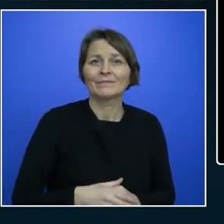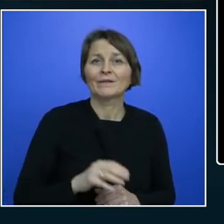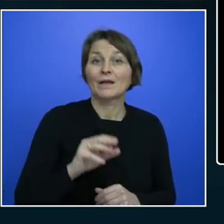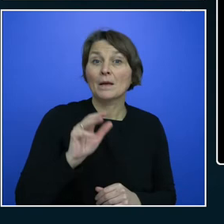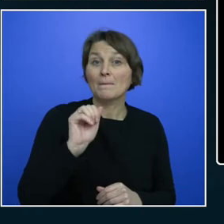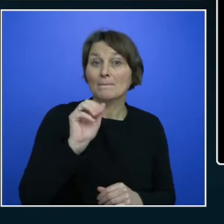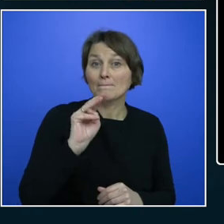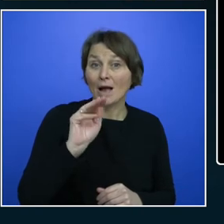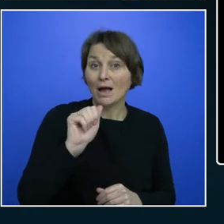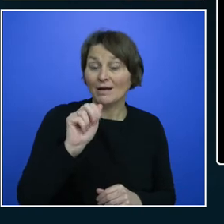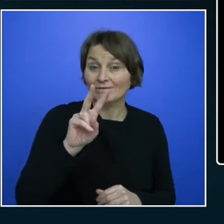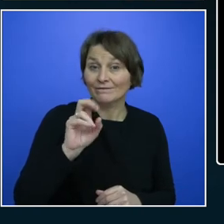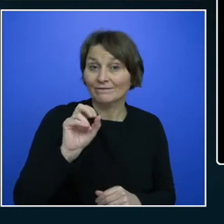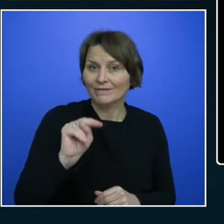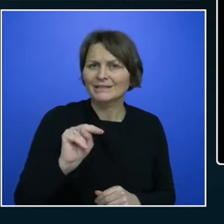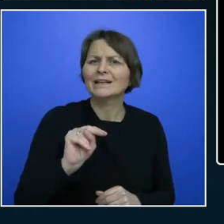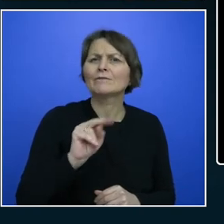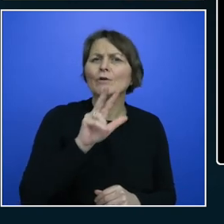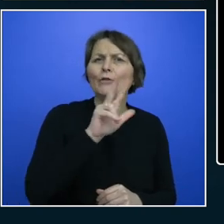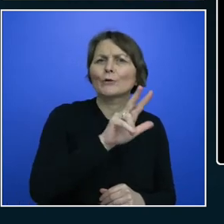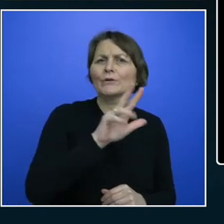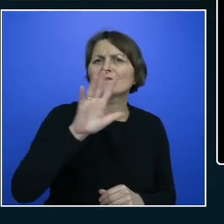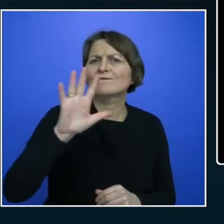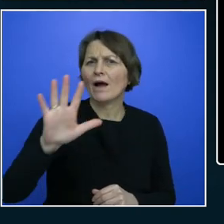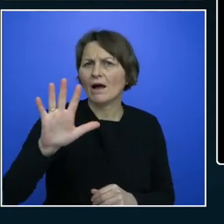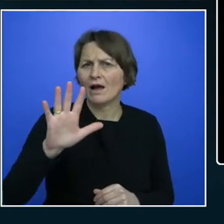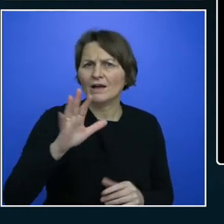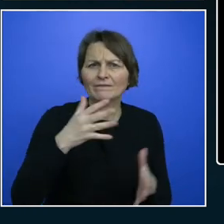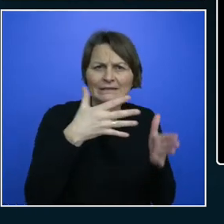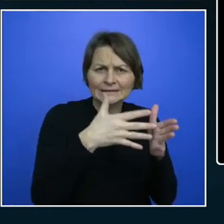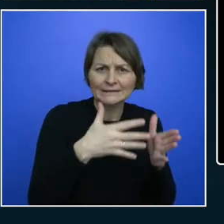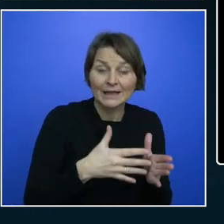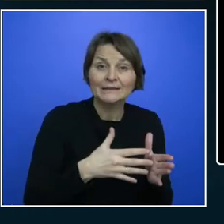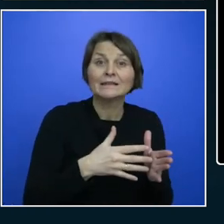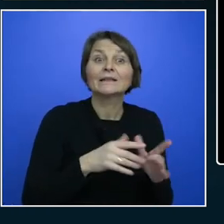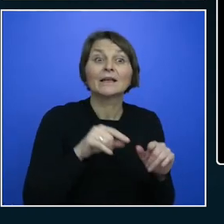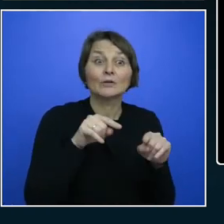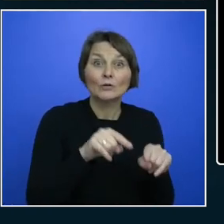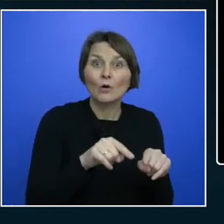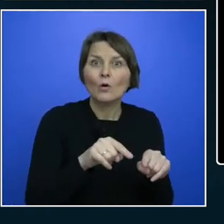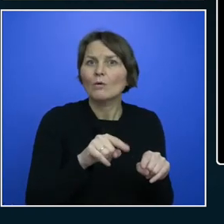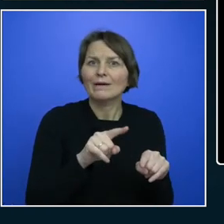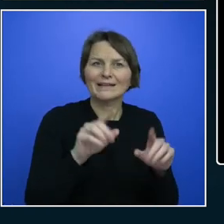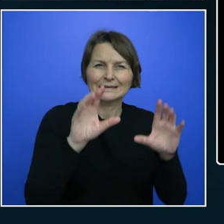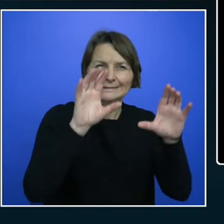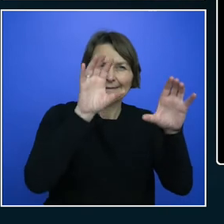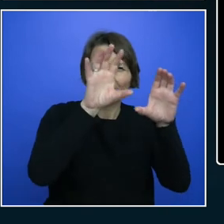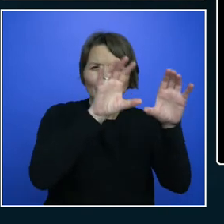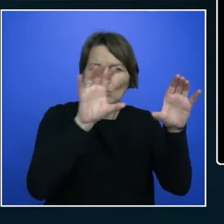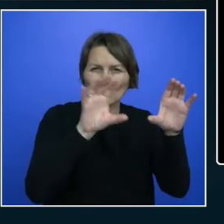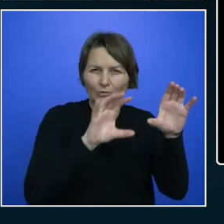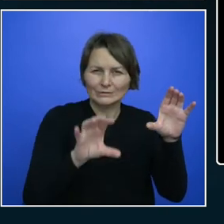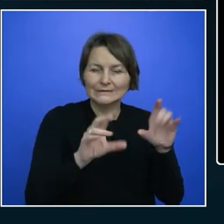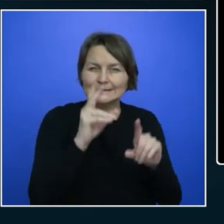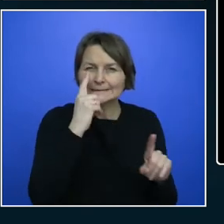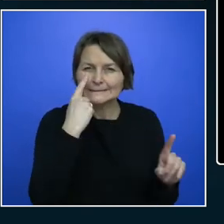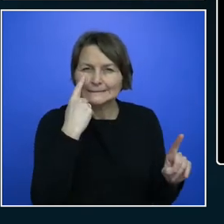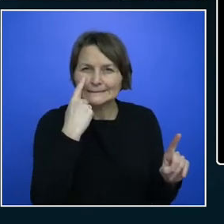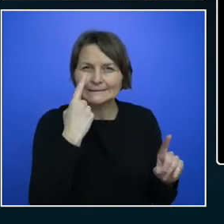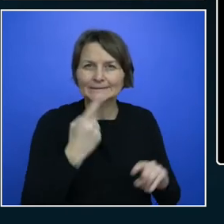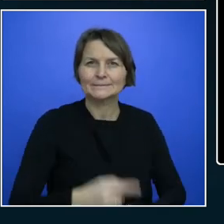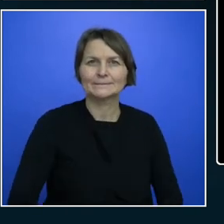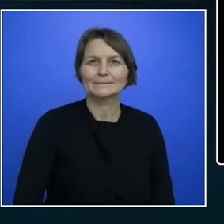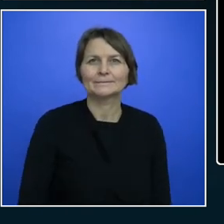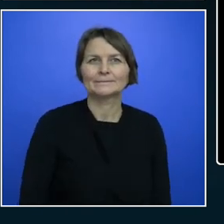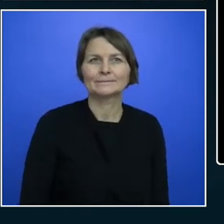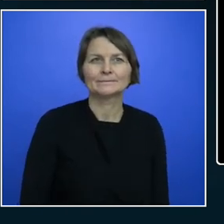35 tests. And then we can go into our dashboards, into our boards there. Let's go to our boards. No,